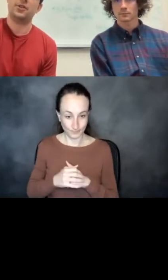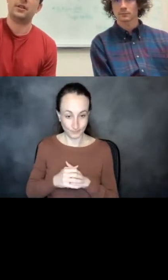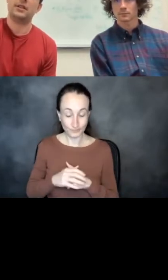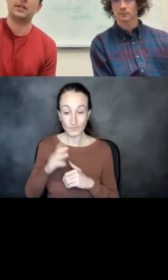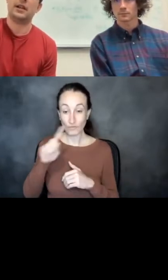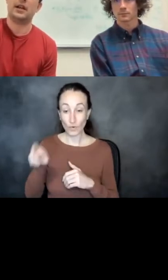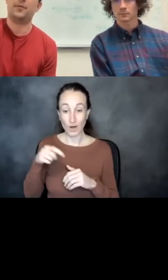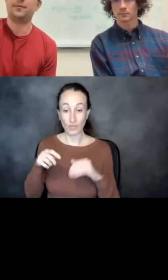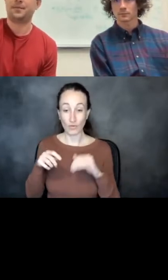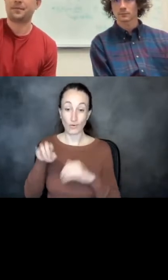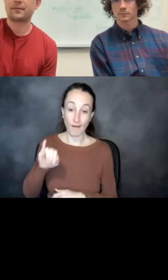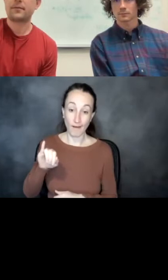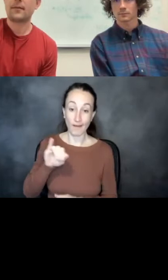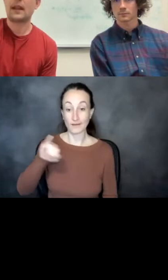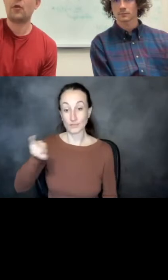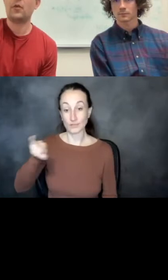positions,